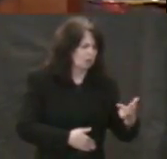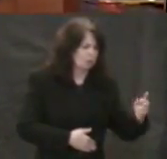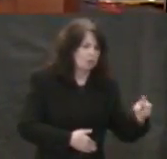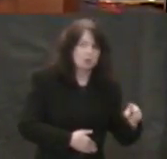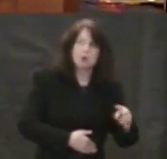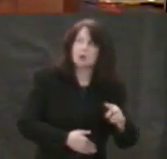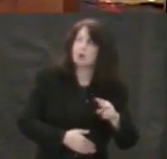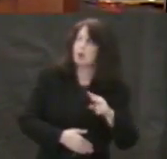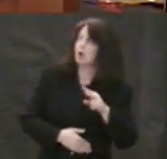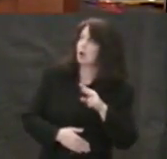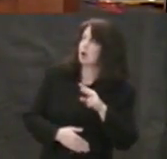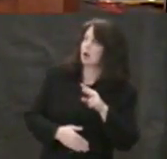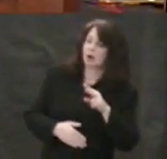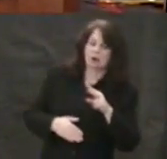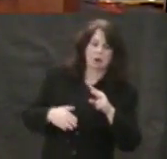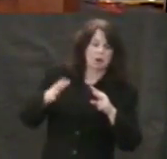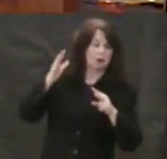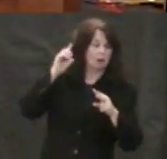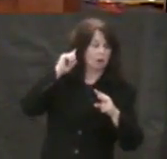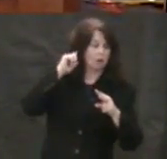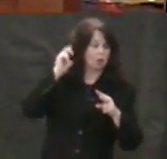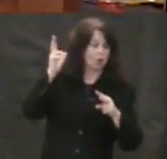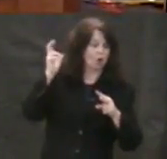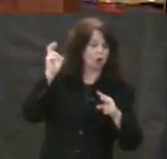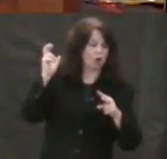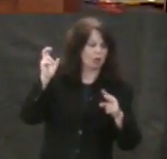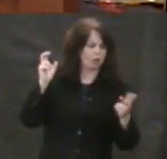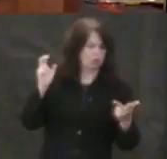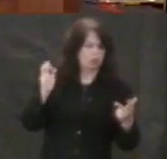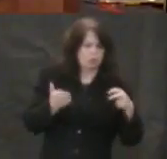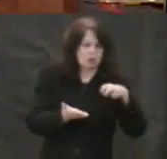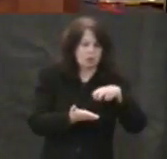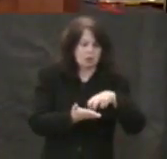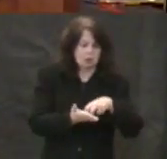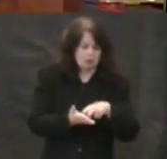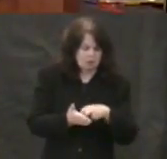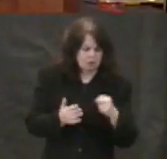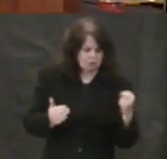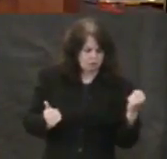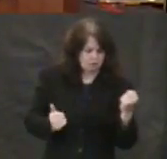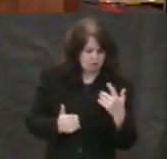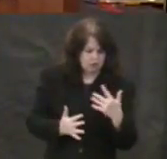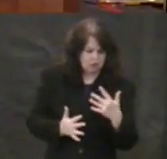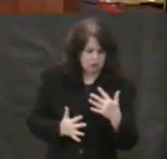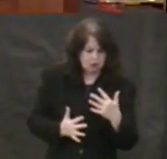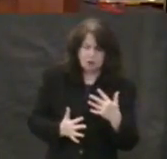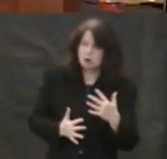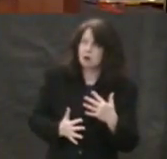these three cower in fear, falling to the ground.